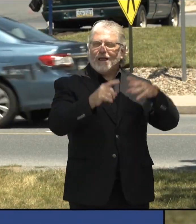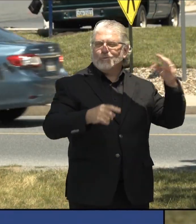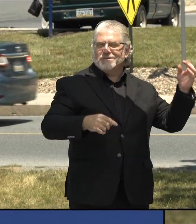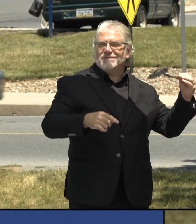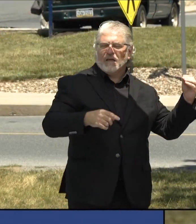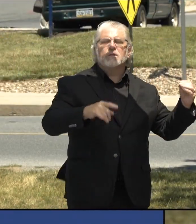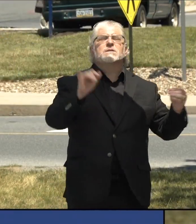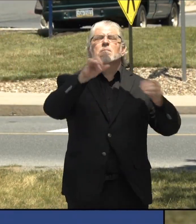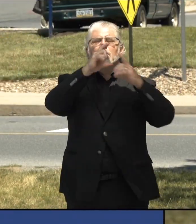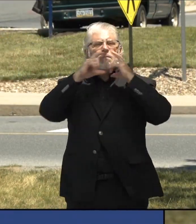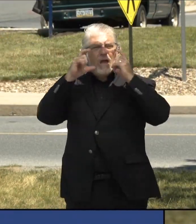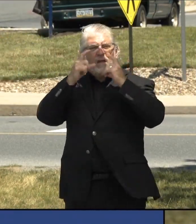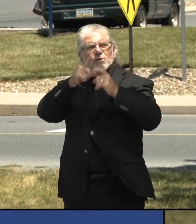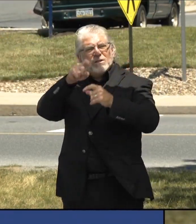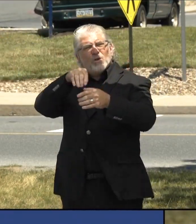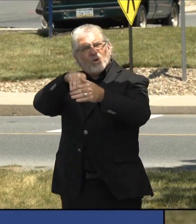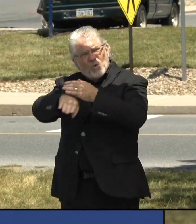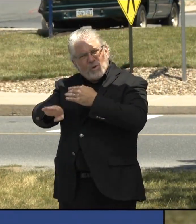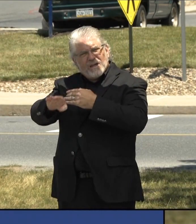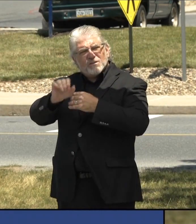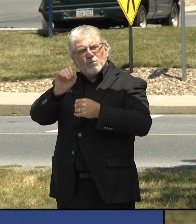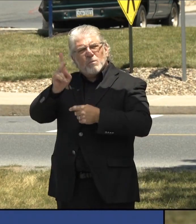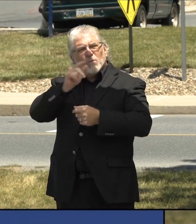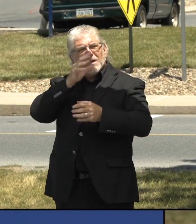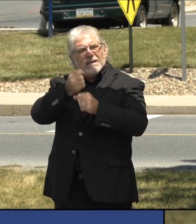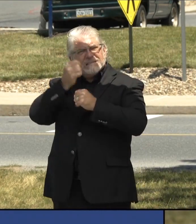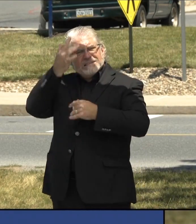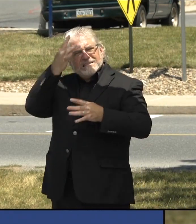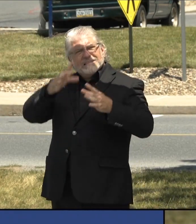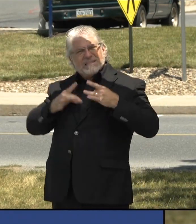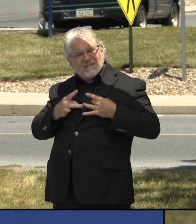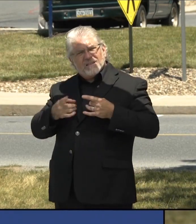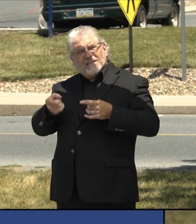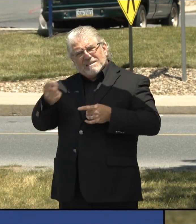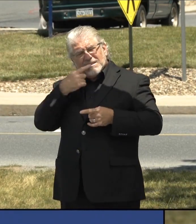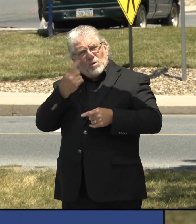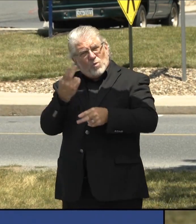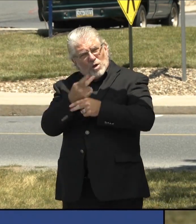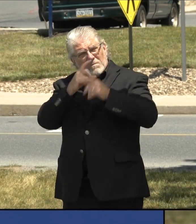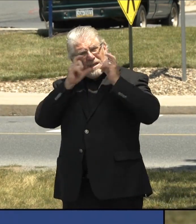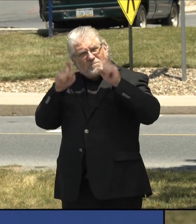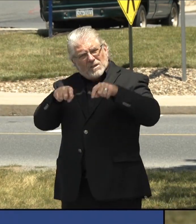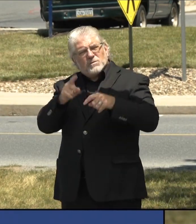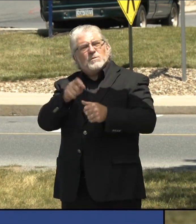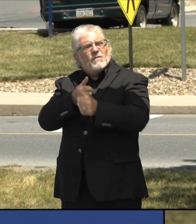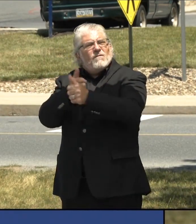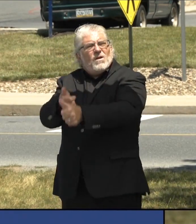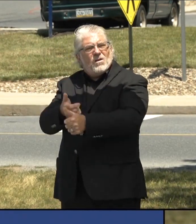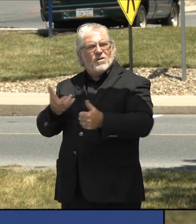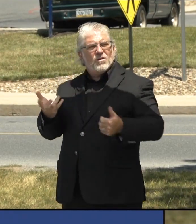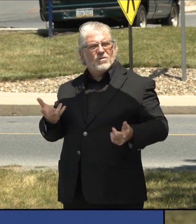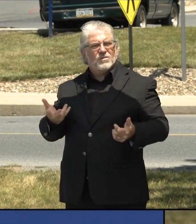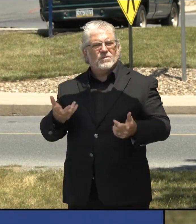then and then you're going to be putting your family at risk. So it is going to be changing social norms, as the governor said.